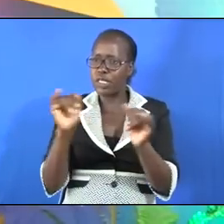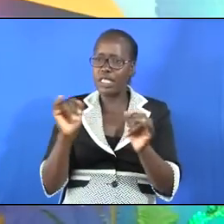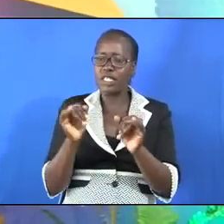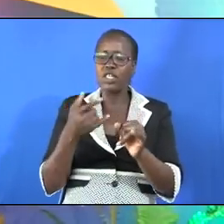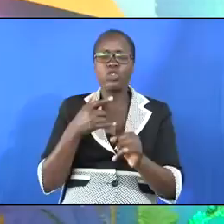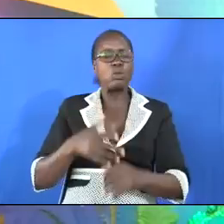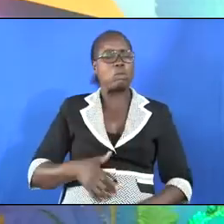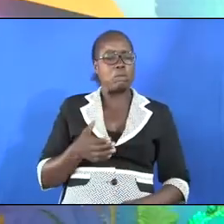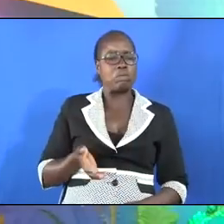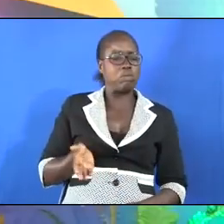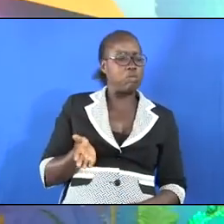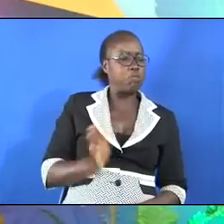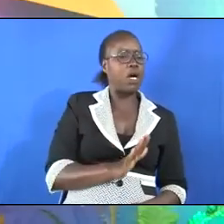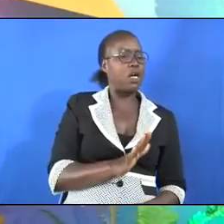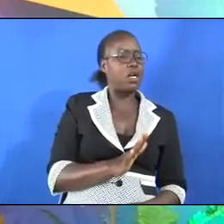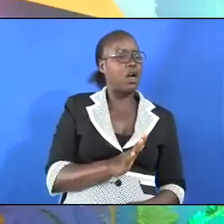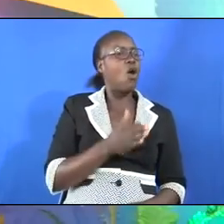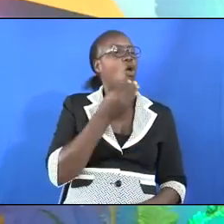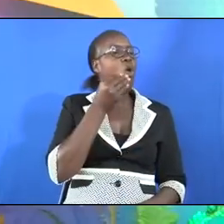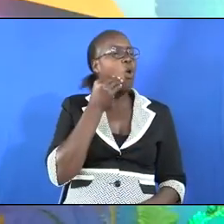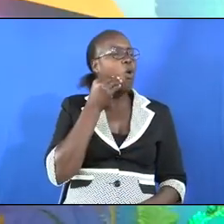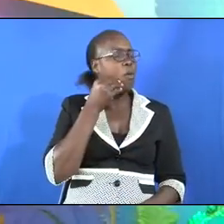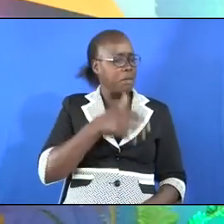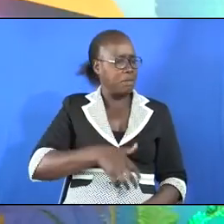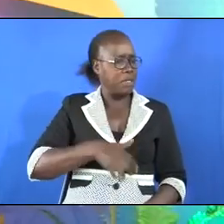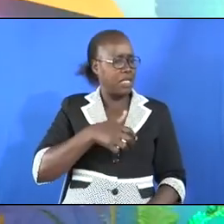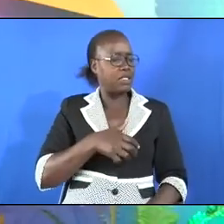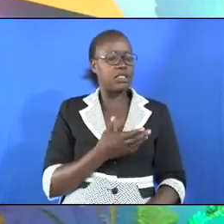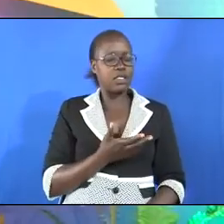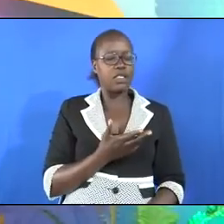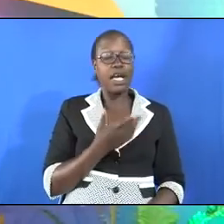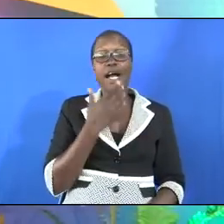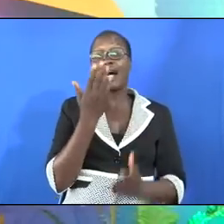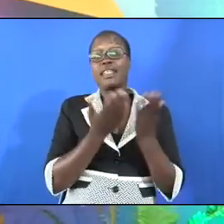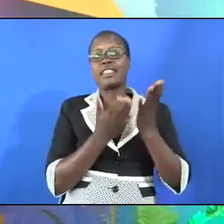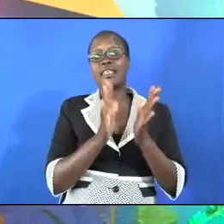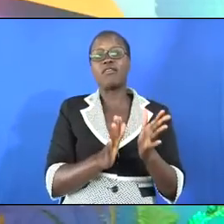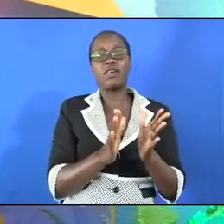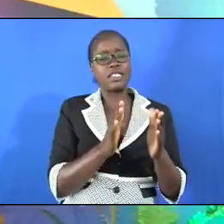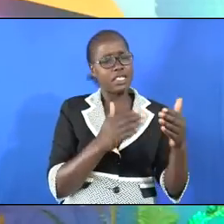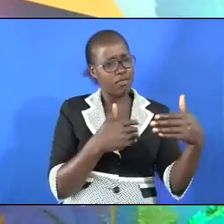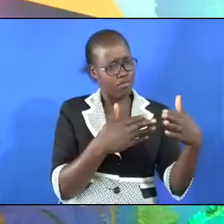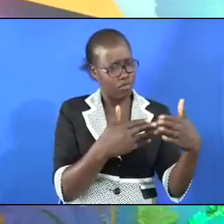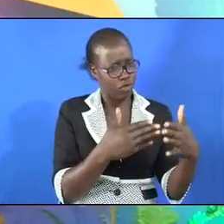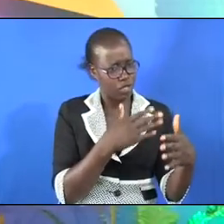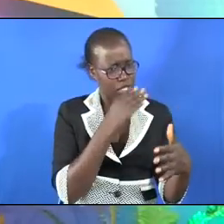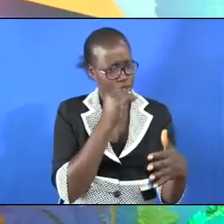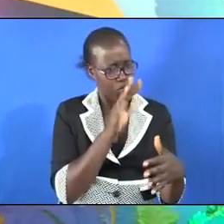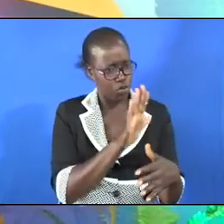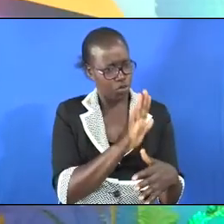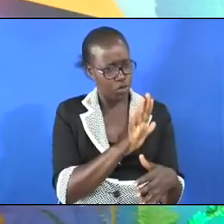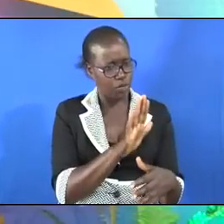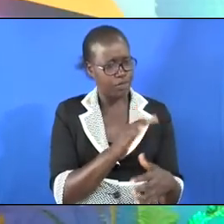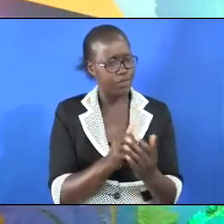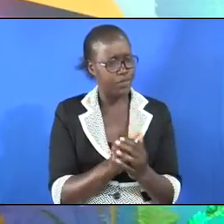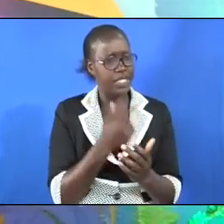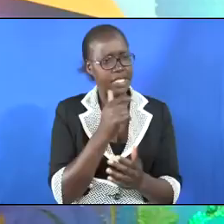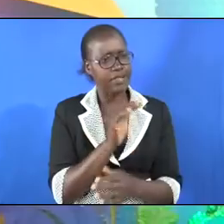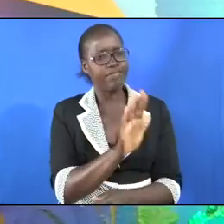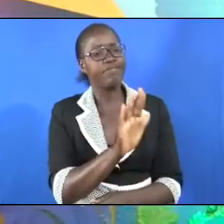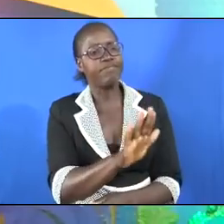went away in rage. And his servants came near, and spoke to him, and said,